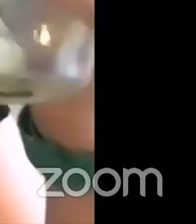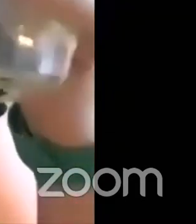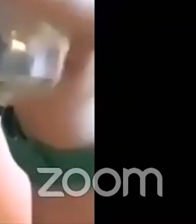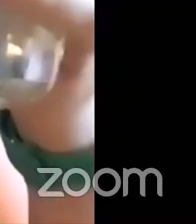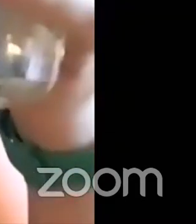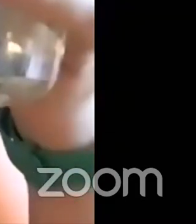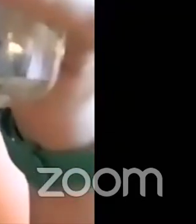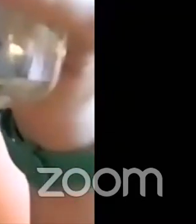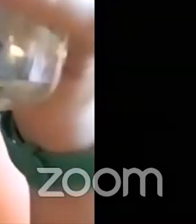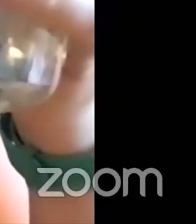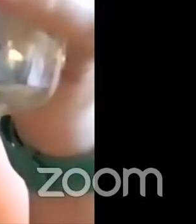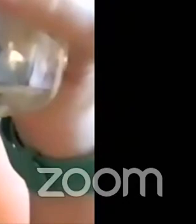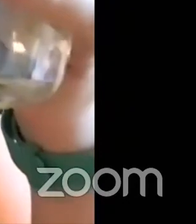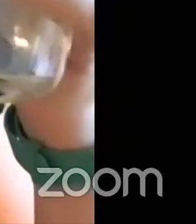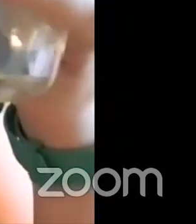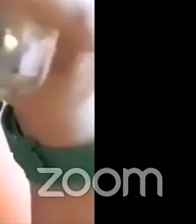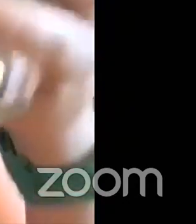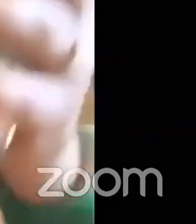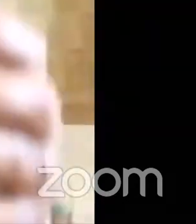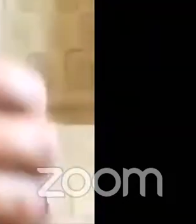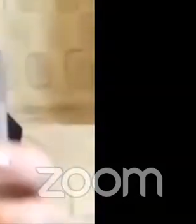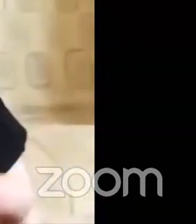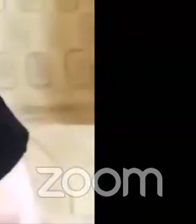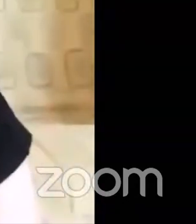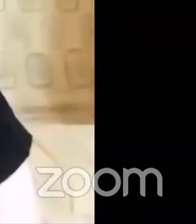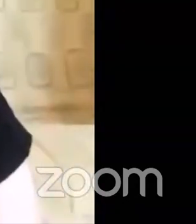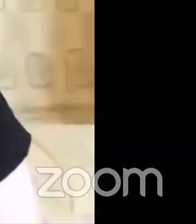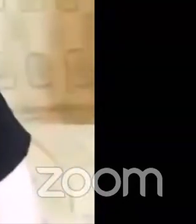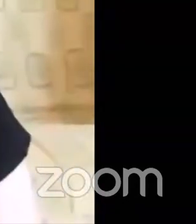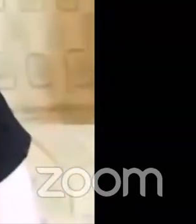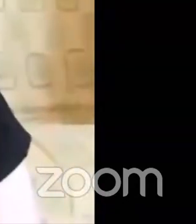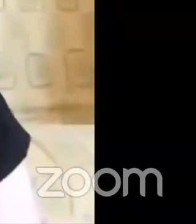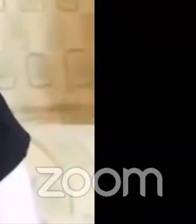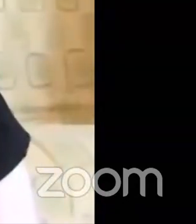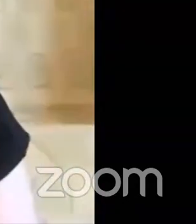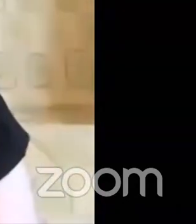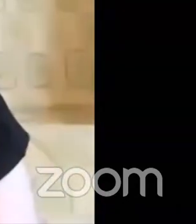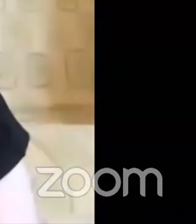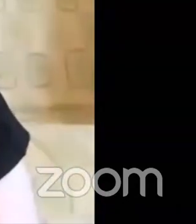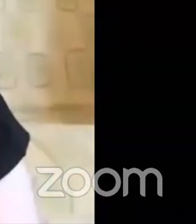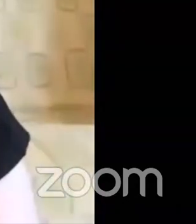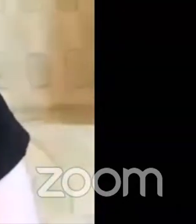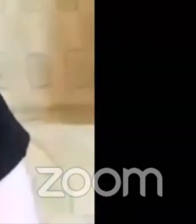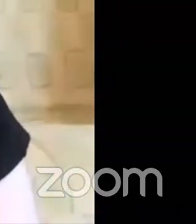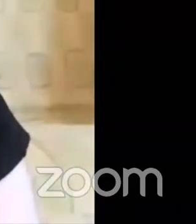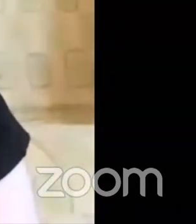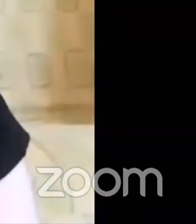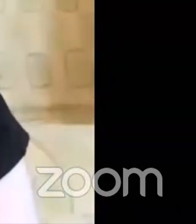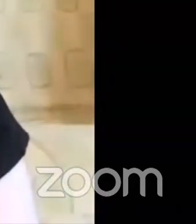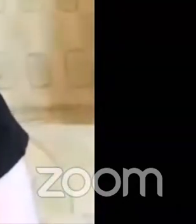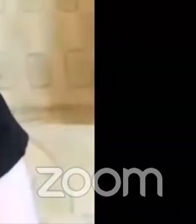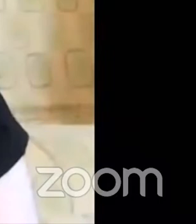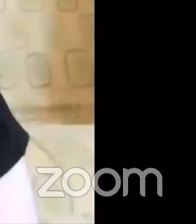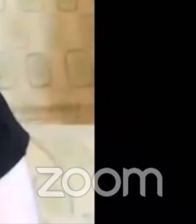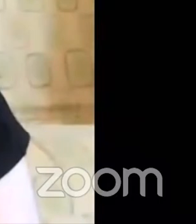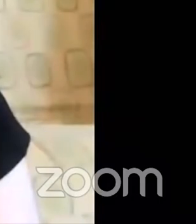and water is different density right so i'm gonna pour my oil